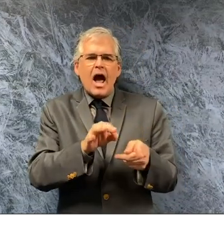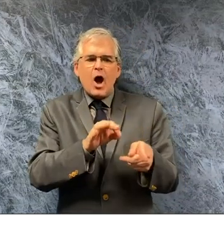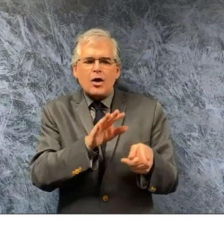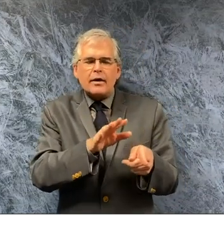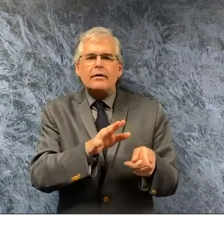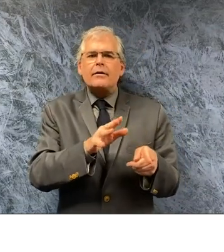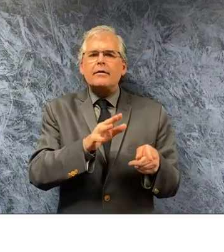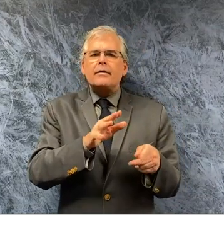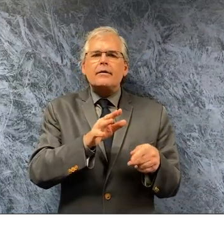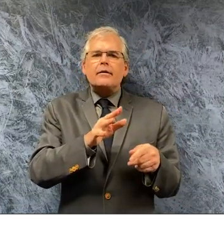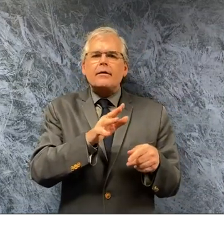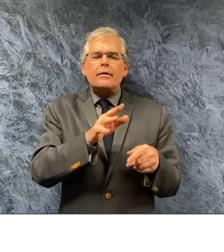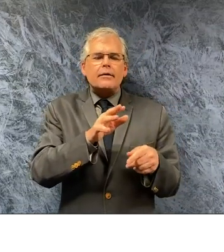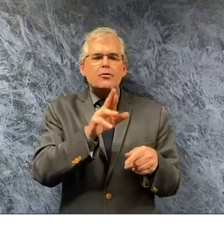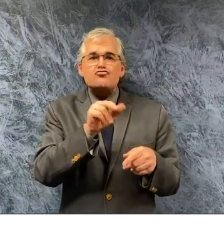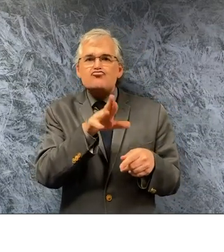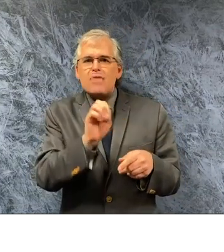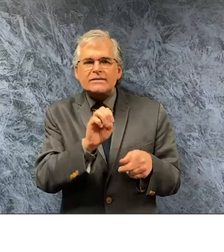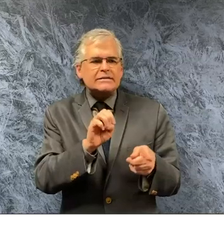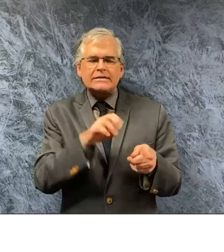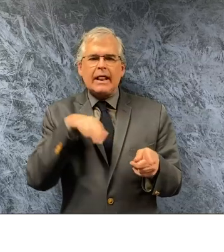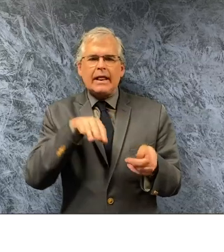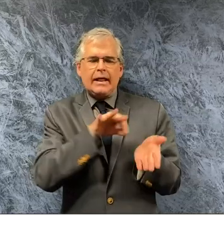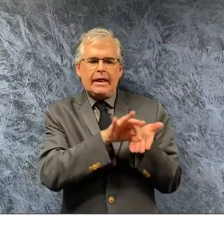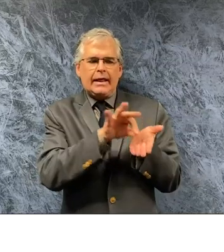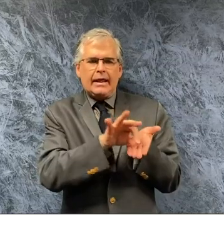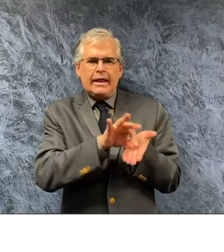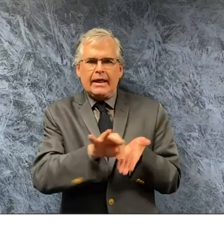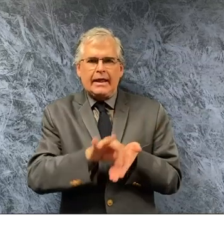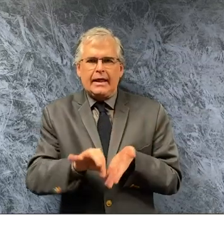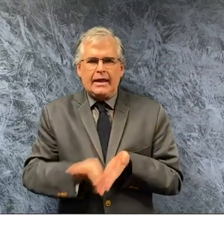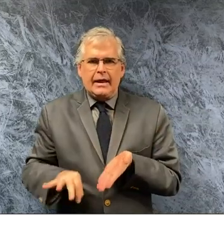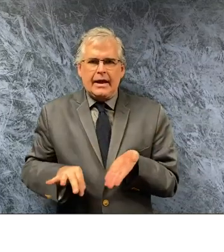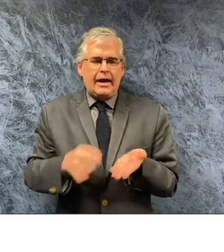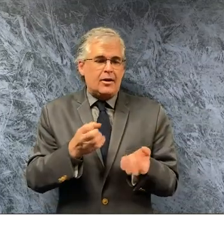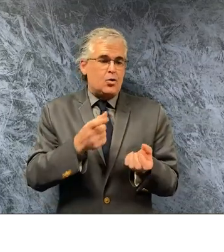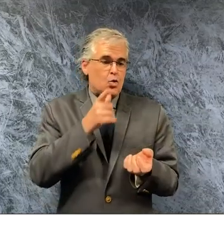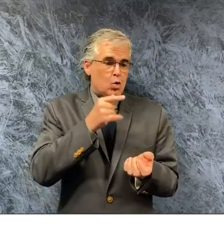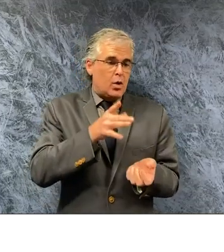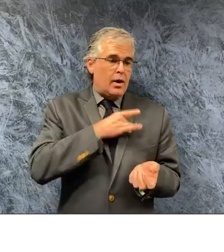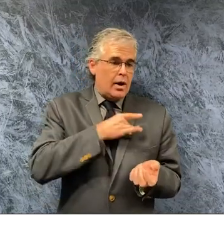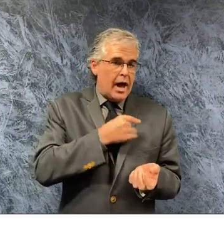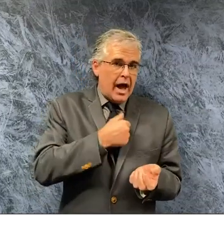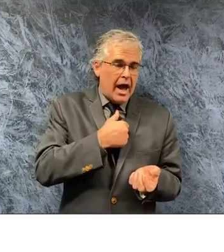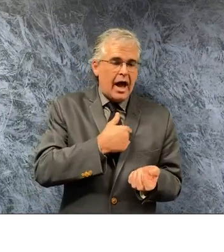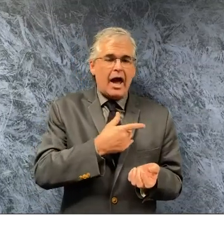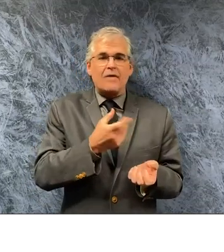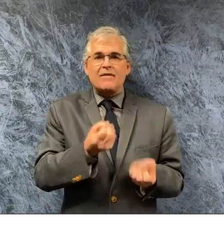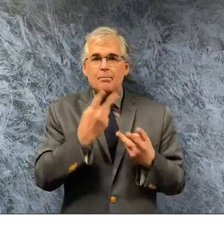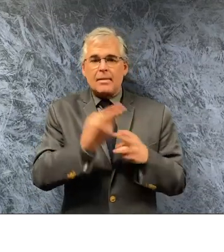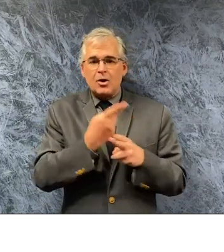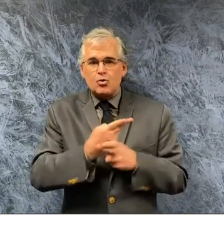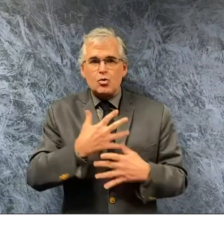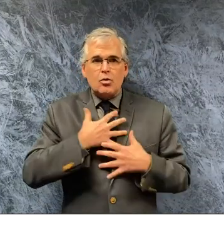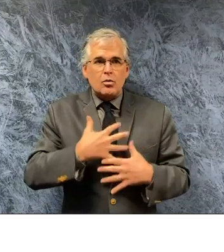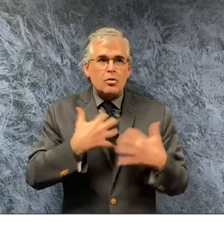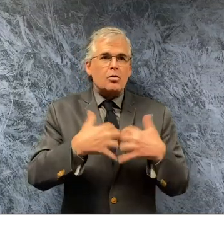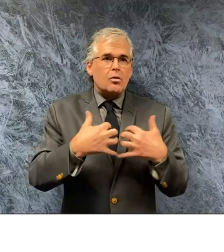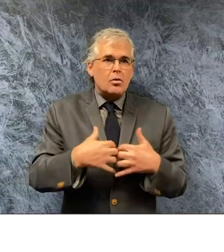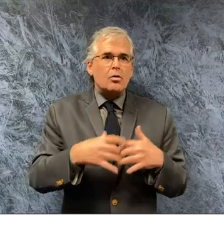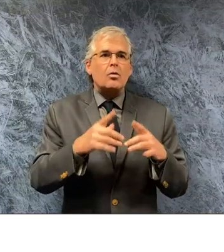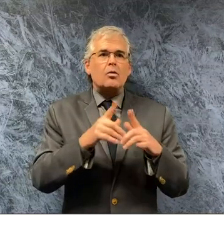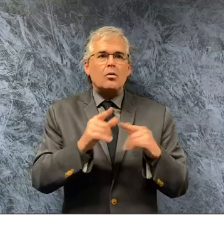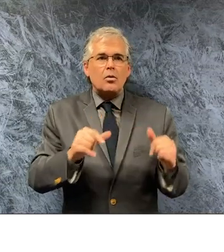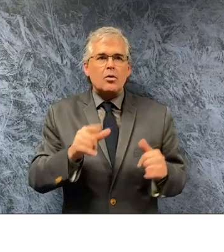those that are hospitalized on ventilators those that have passed what not those that are infected uh we currently don't have those if they could be uh